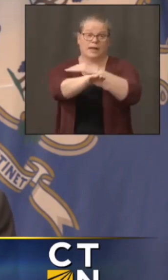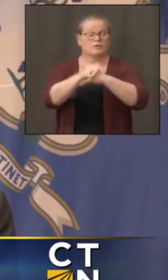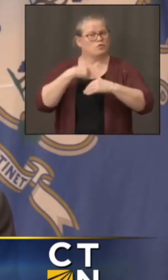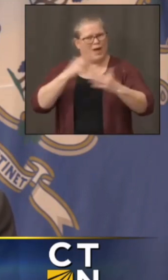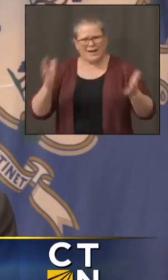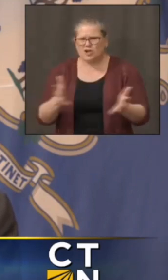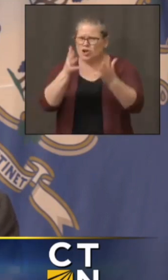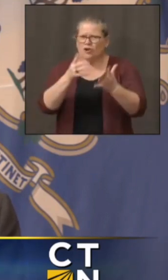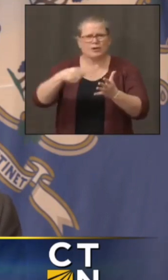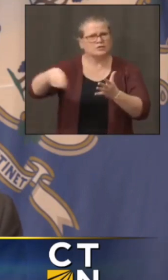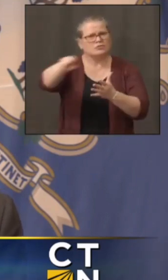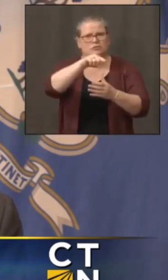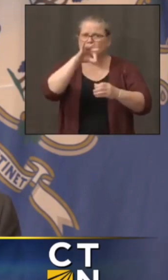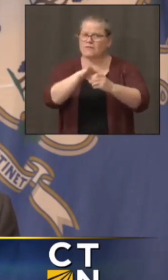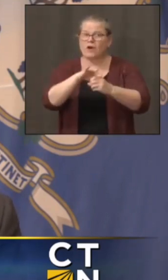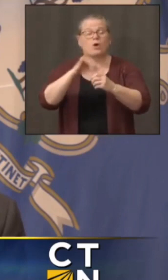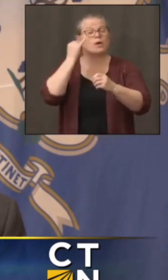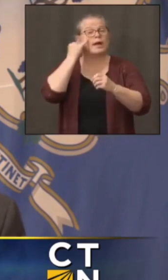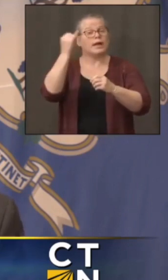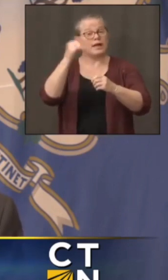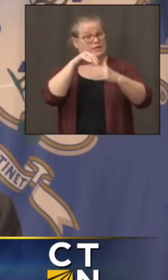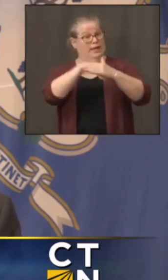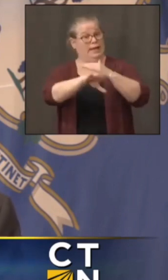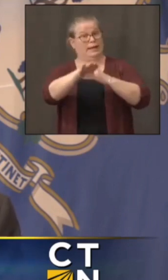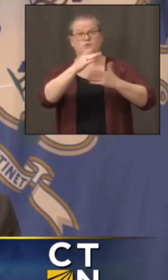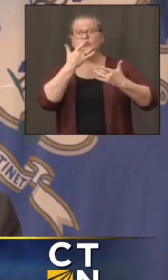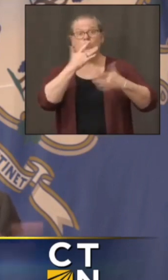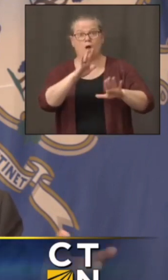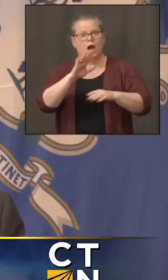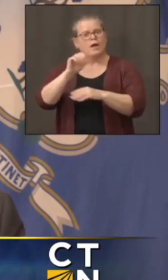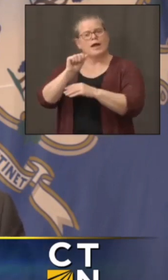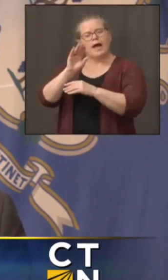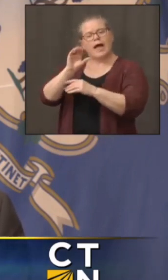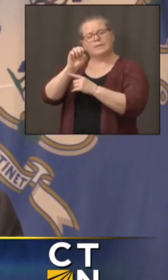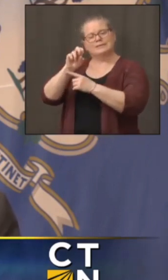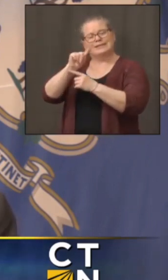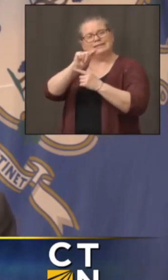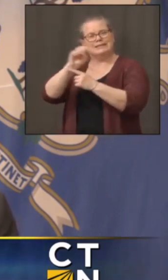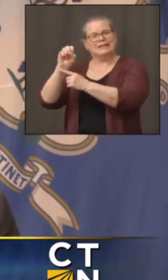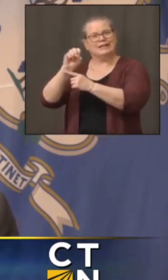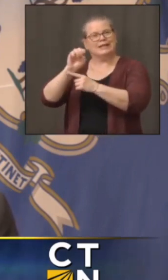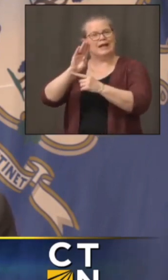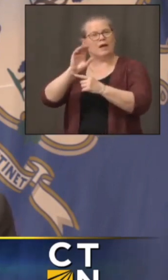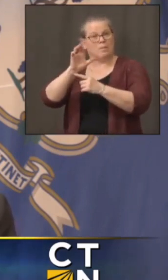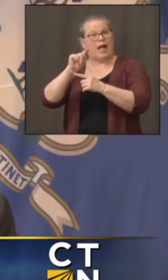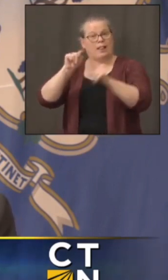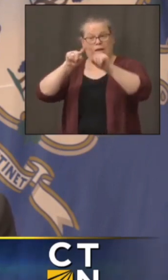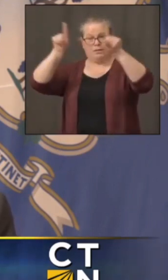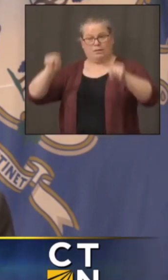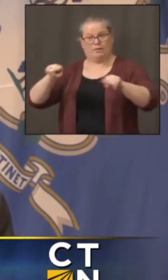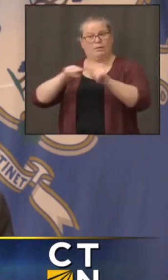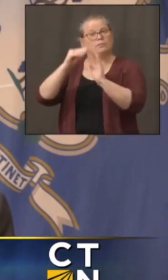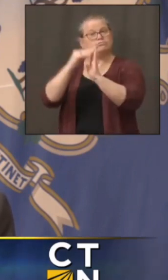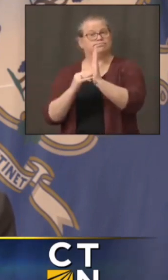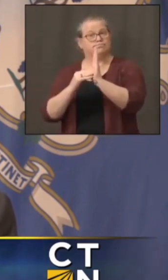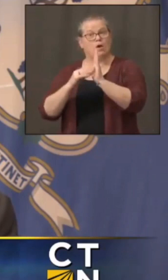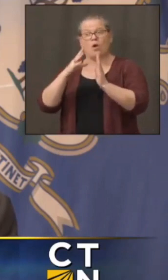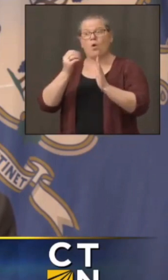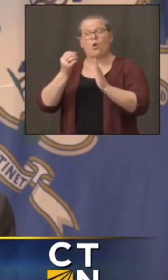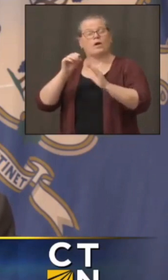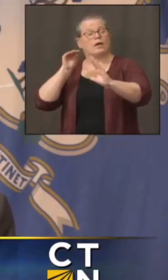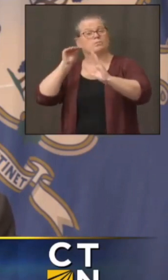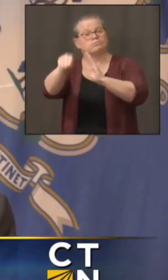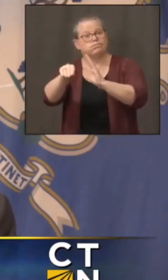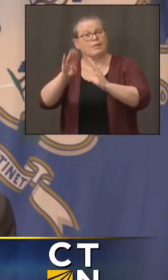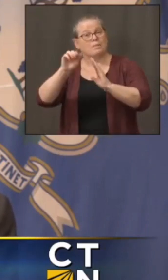absentee ballot. If you can, if you can't, you know, drop it off at the ballot box or go there and vote and socially distance. But that's a message I